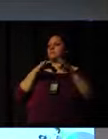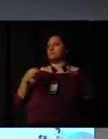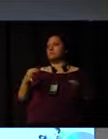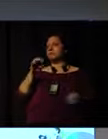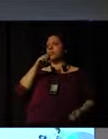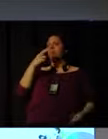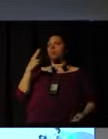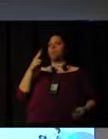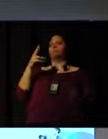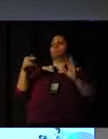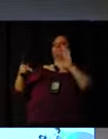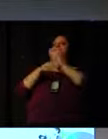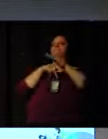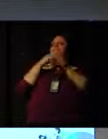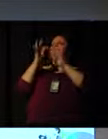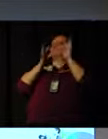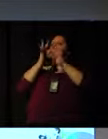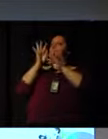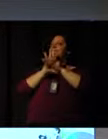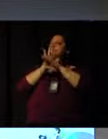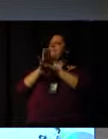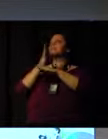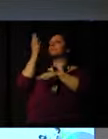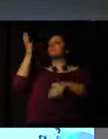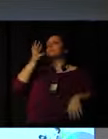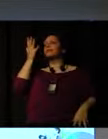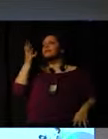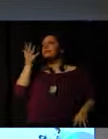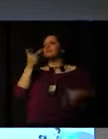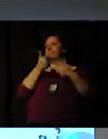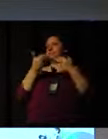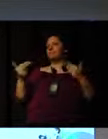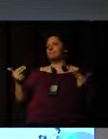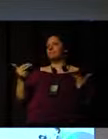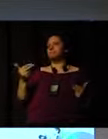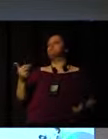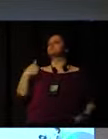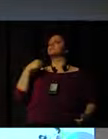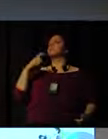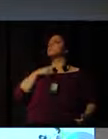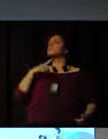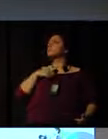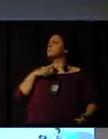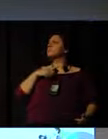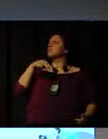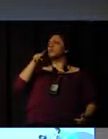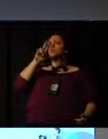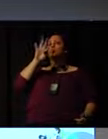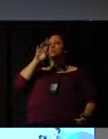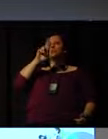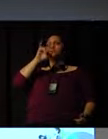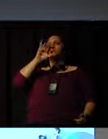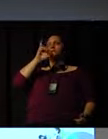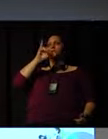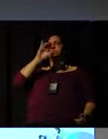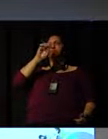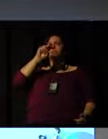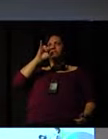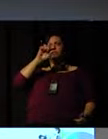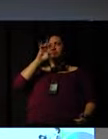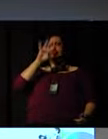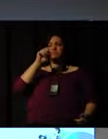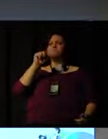They have from the simple ones until the most technical works. I have nutritionists in my work that